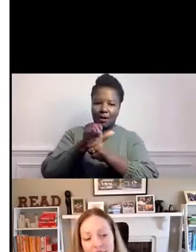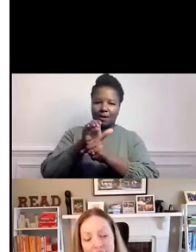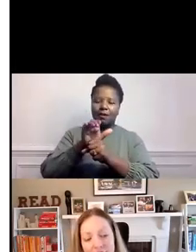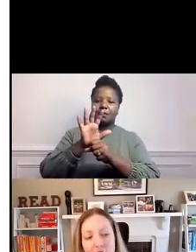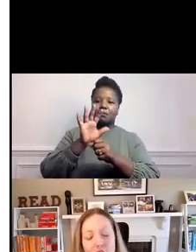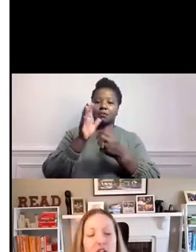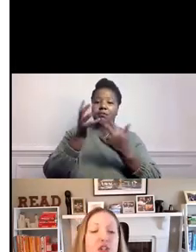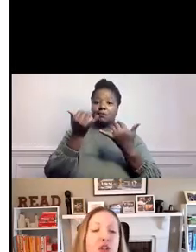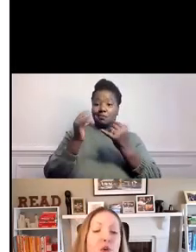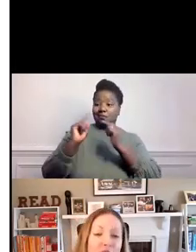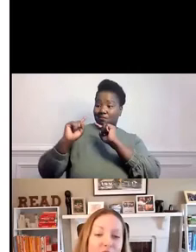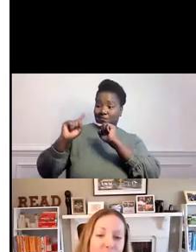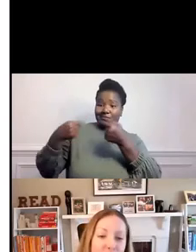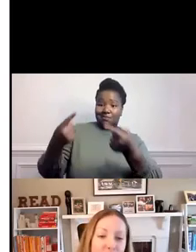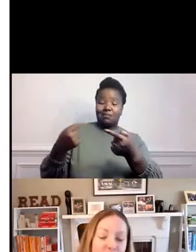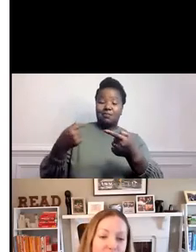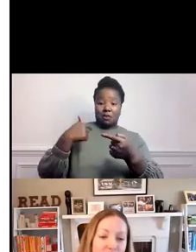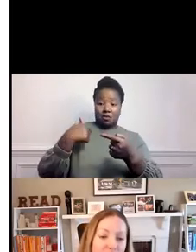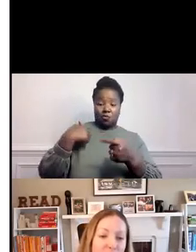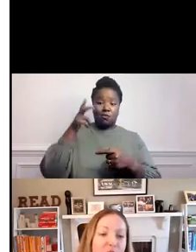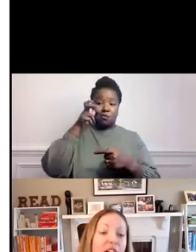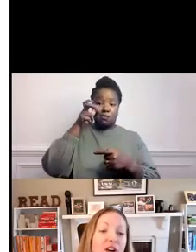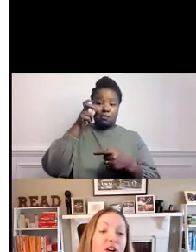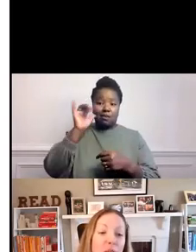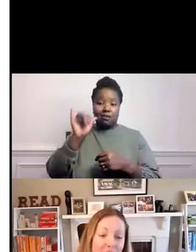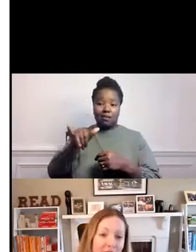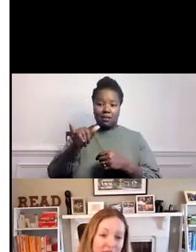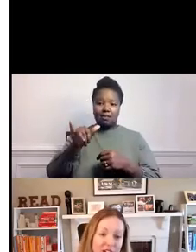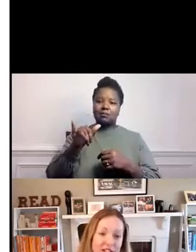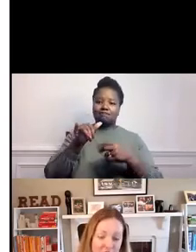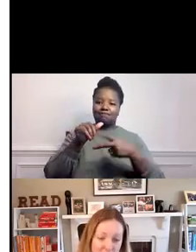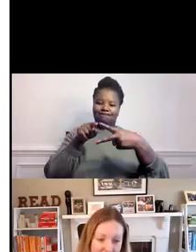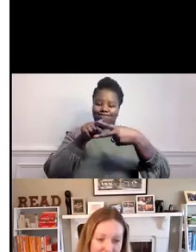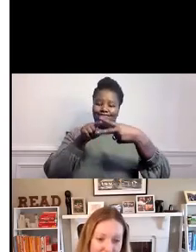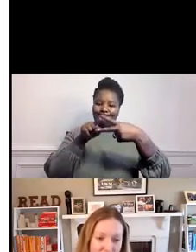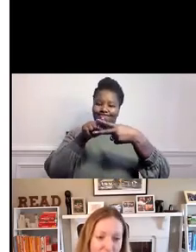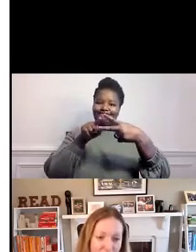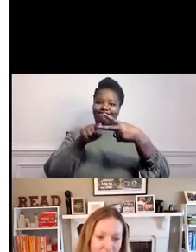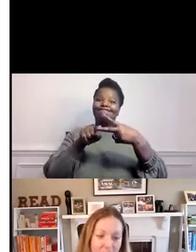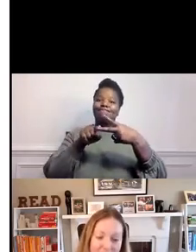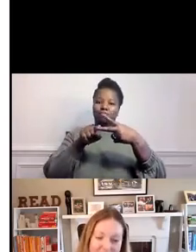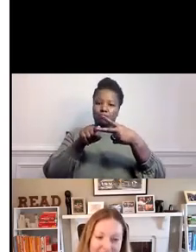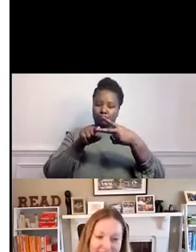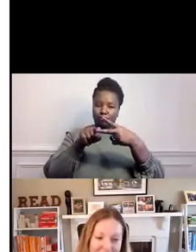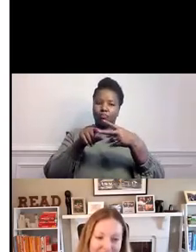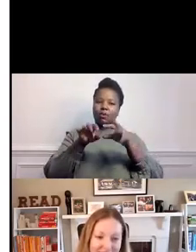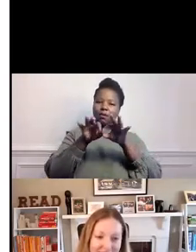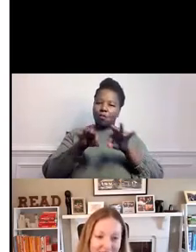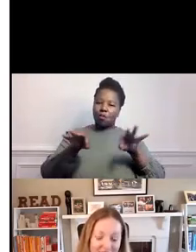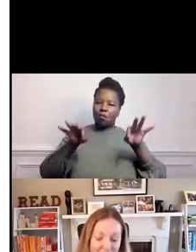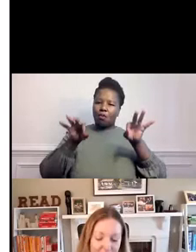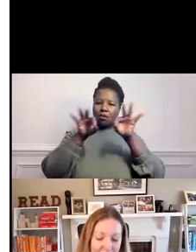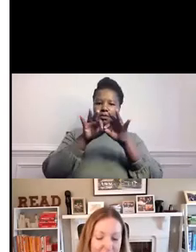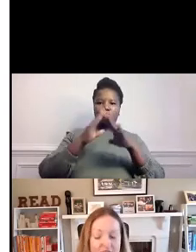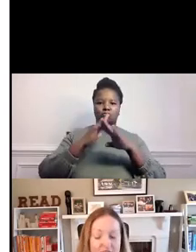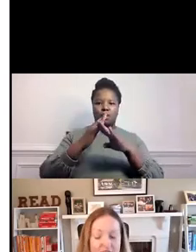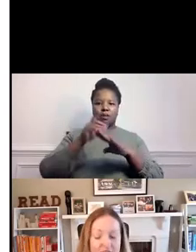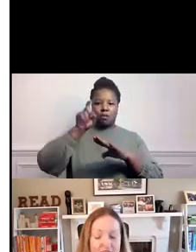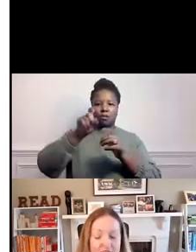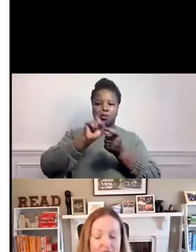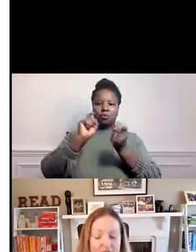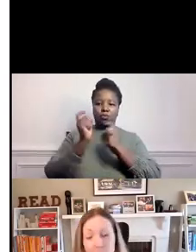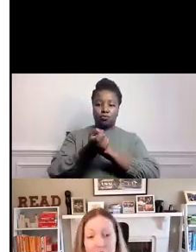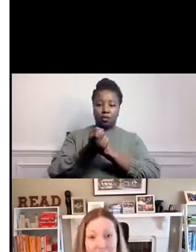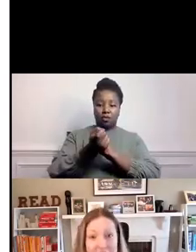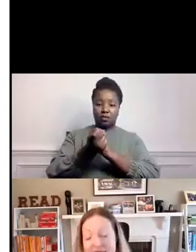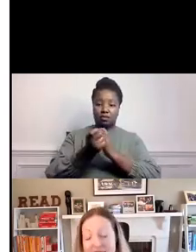two of the most critical barriers to change. Basically, is our